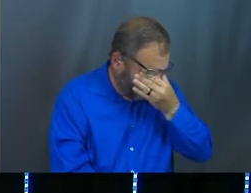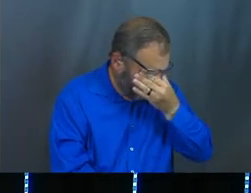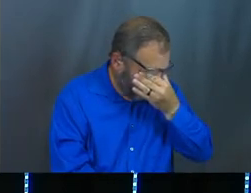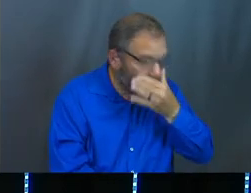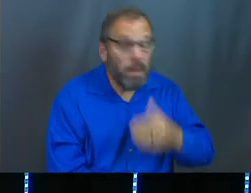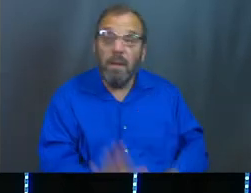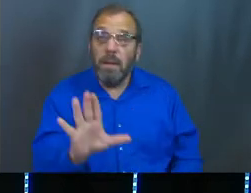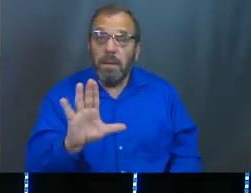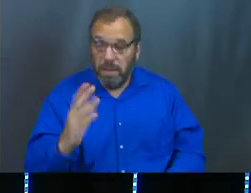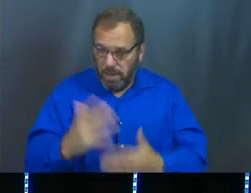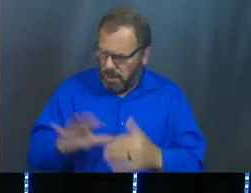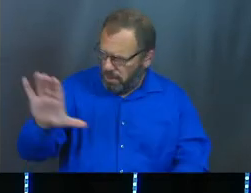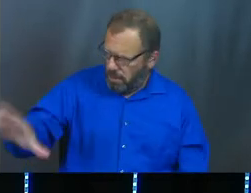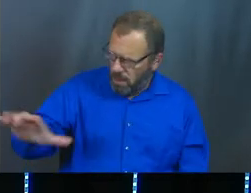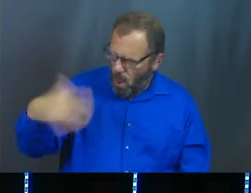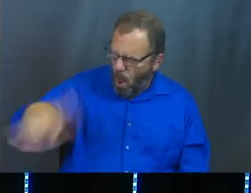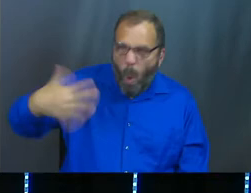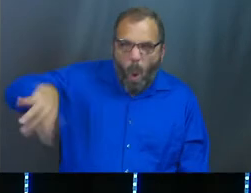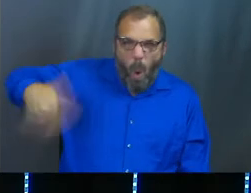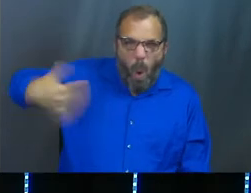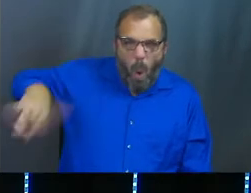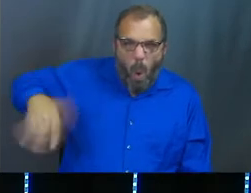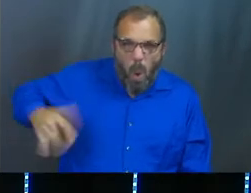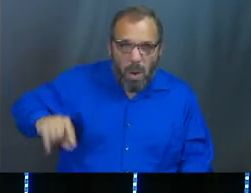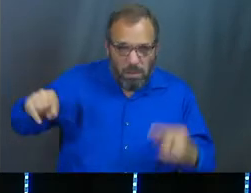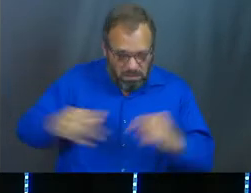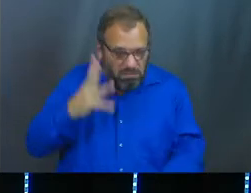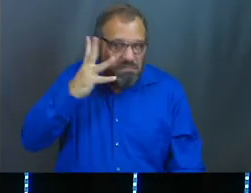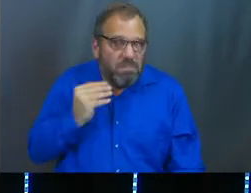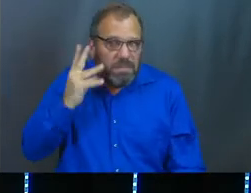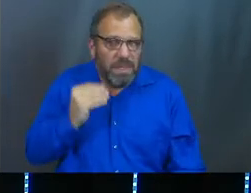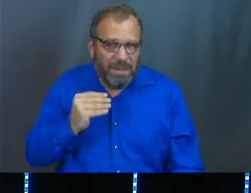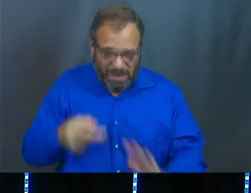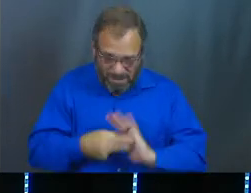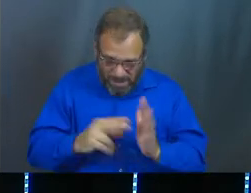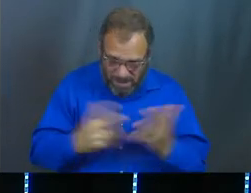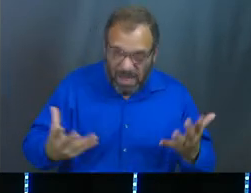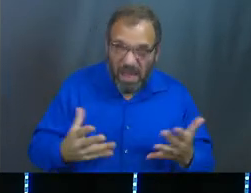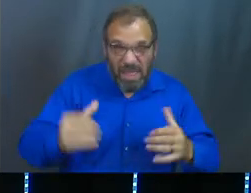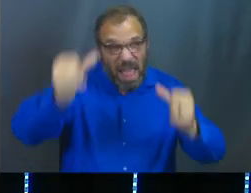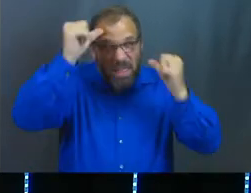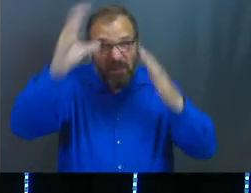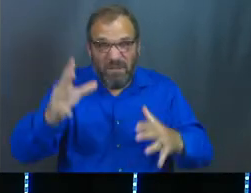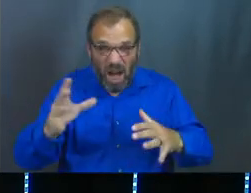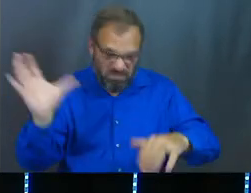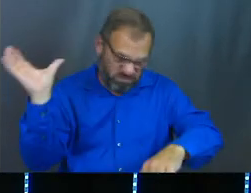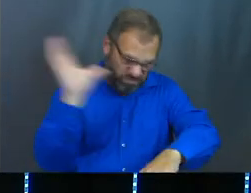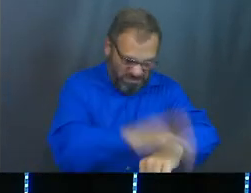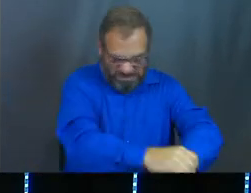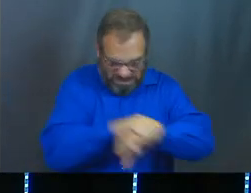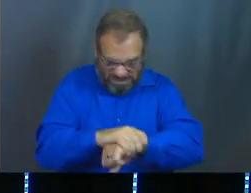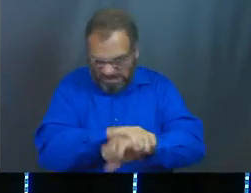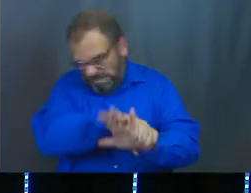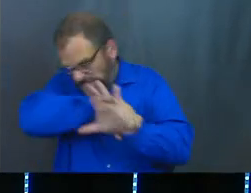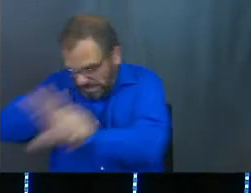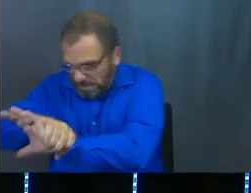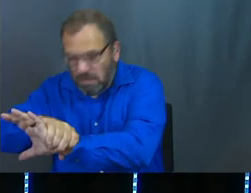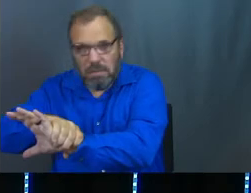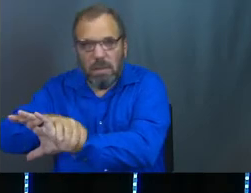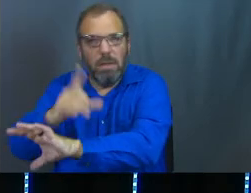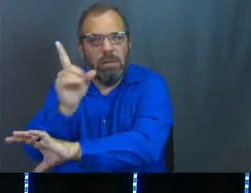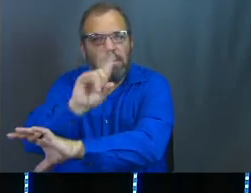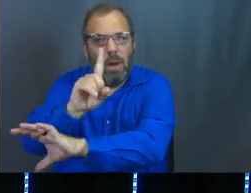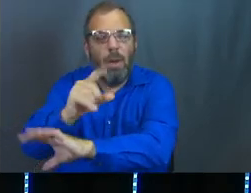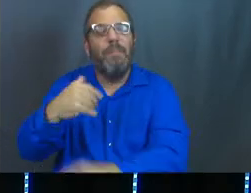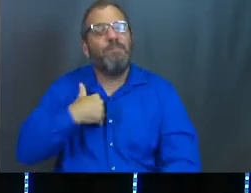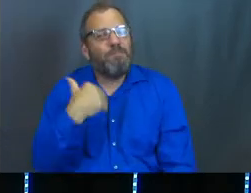You burned your hand, pain came into your life. It doesn't mean the father grabbed your hand and put it against the grill.